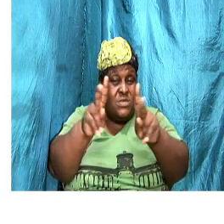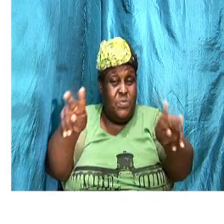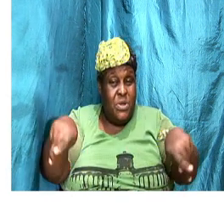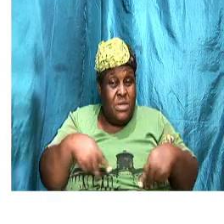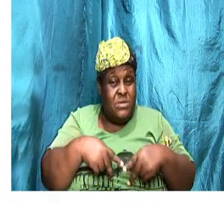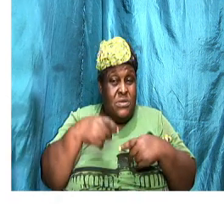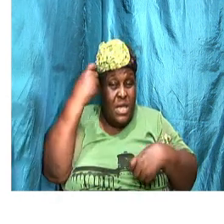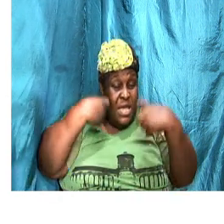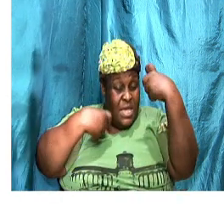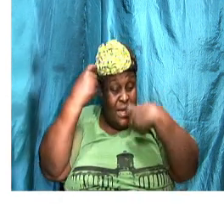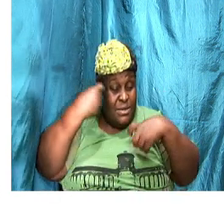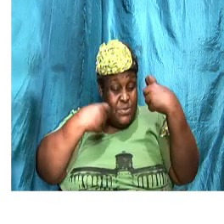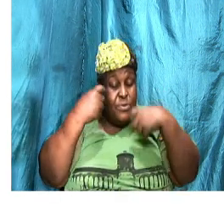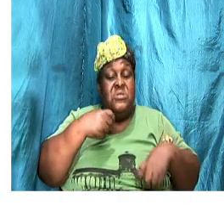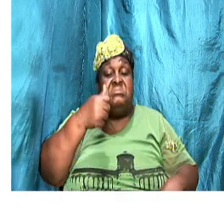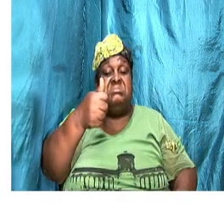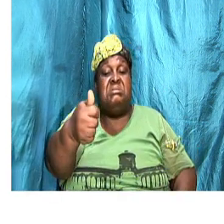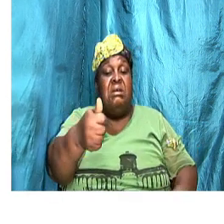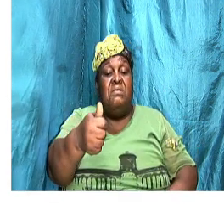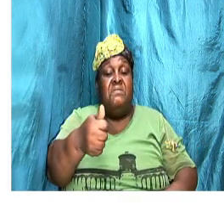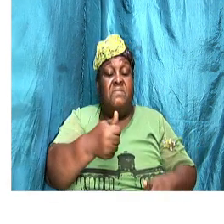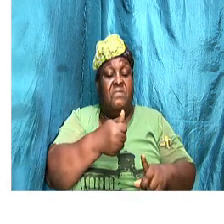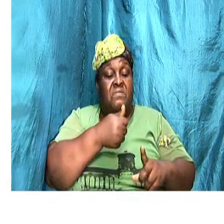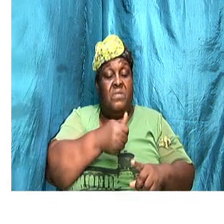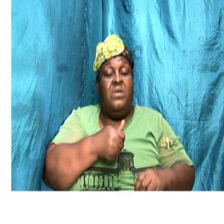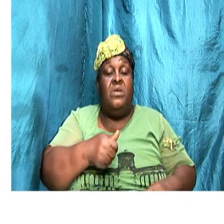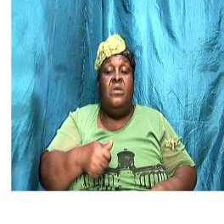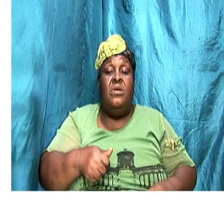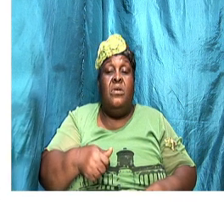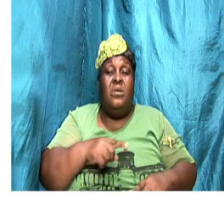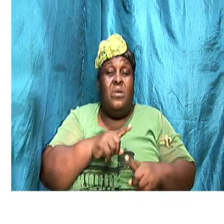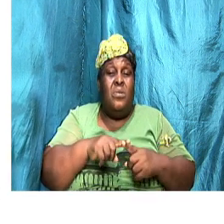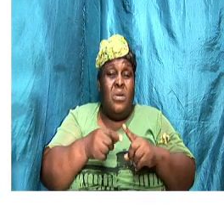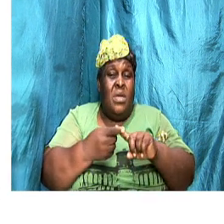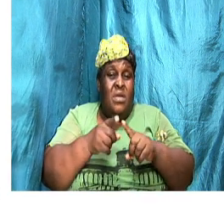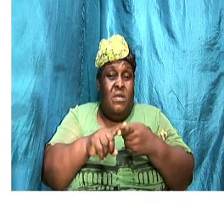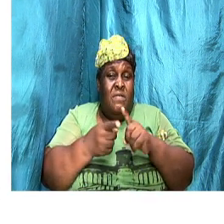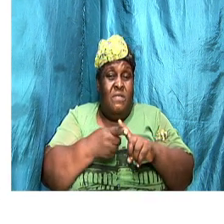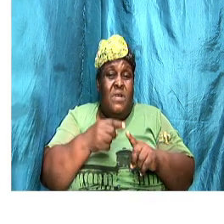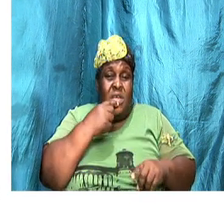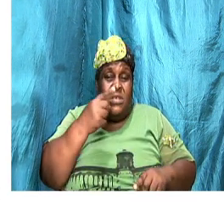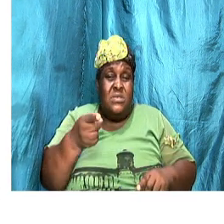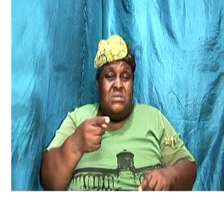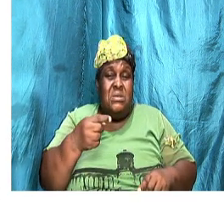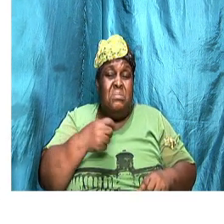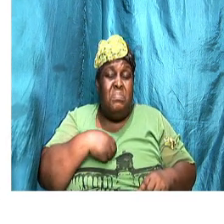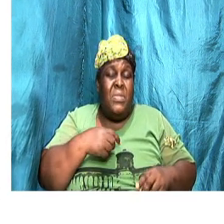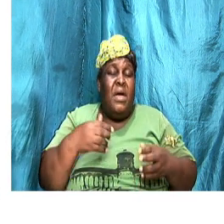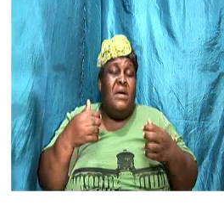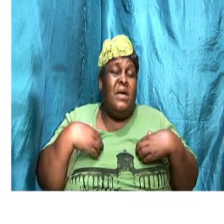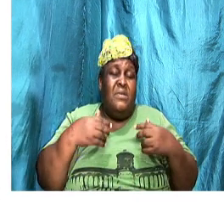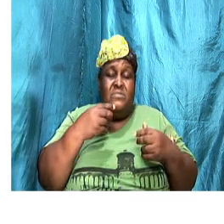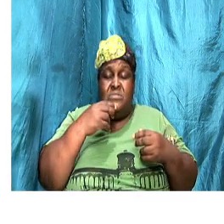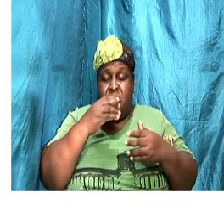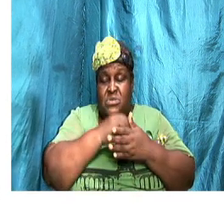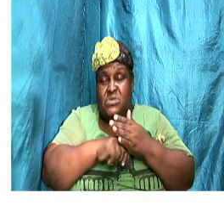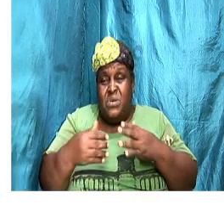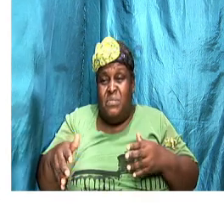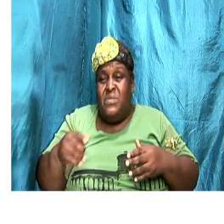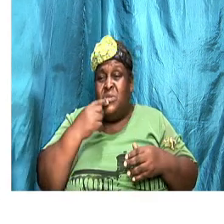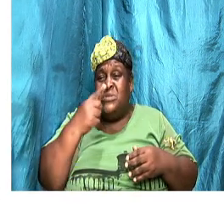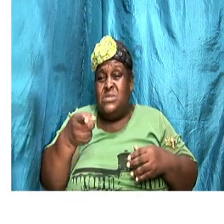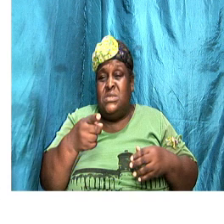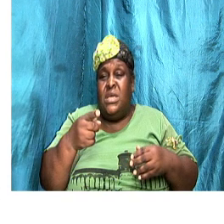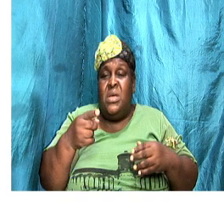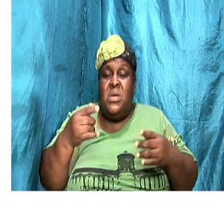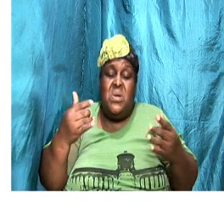When the partner says, I have something to say to you, just make up in your mind anything you have to do. You know, you just drop it because now